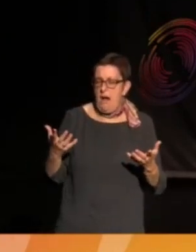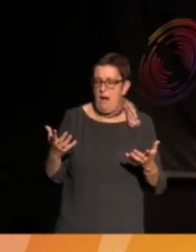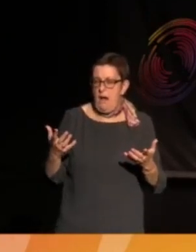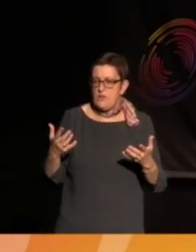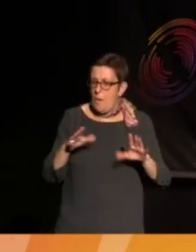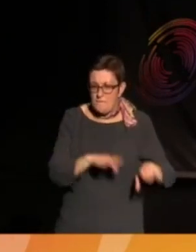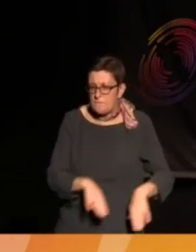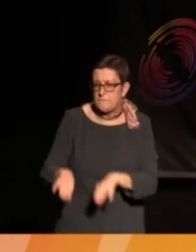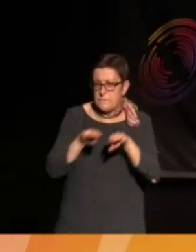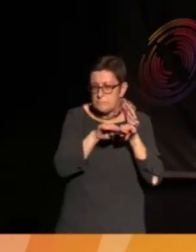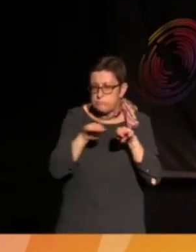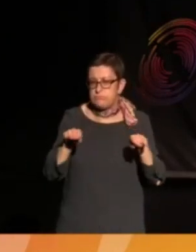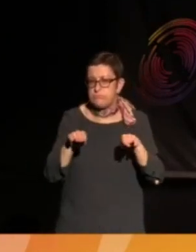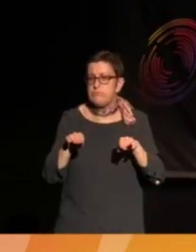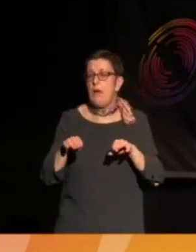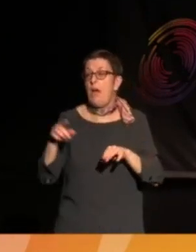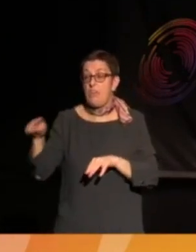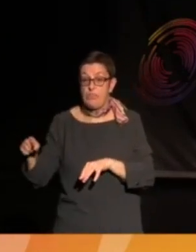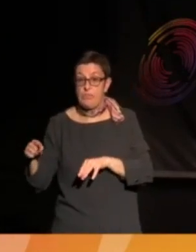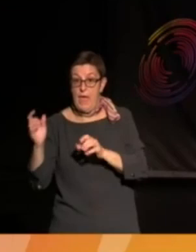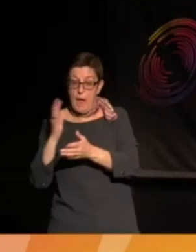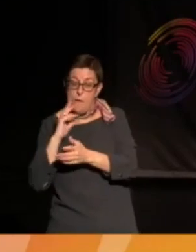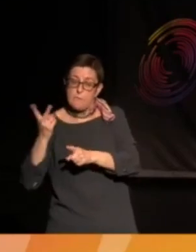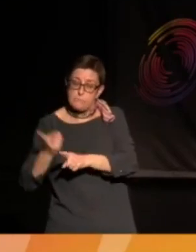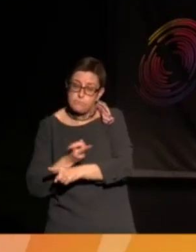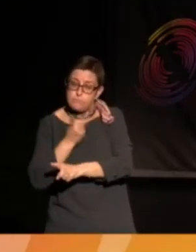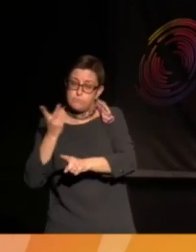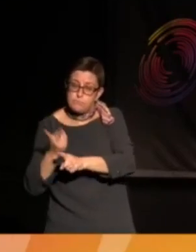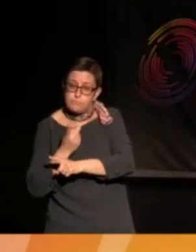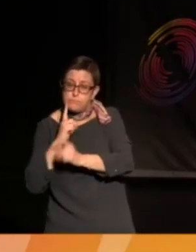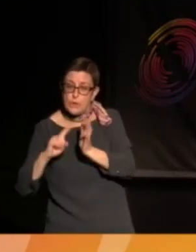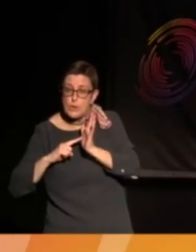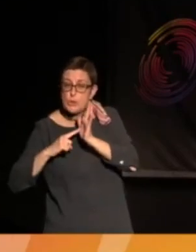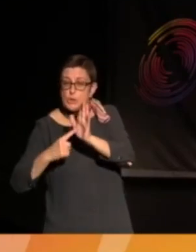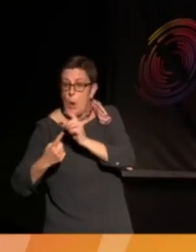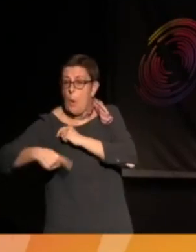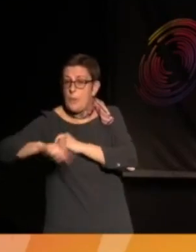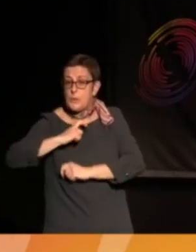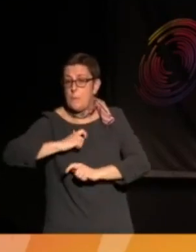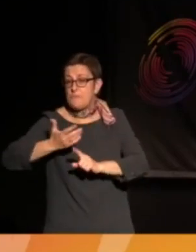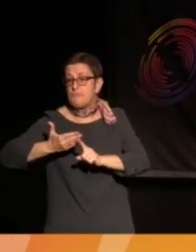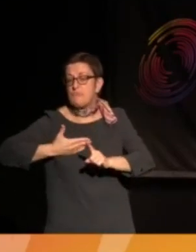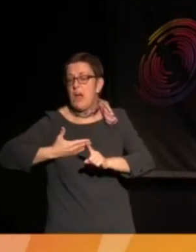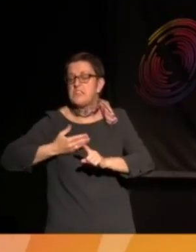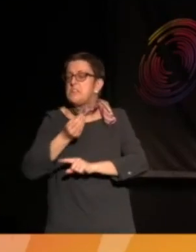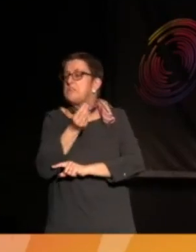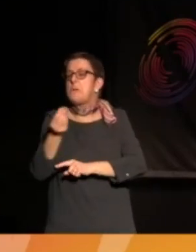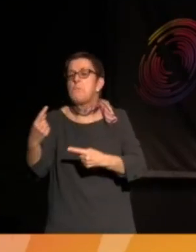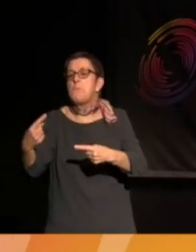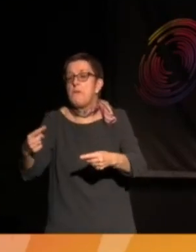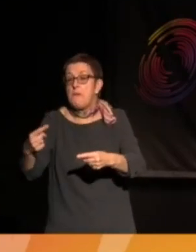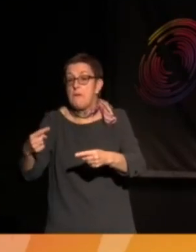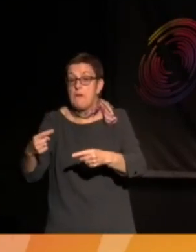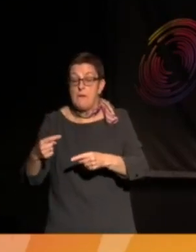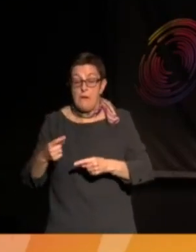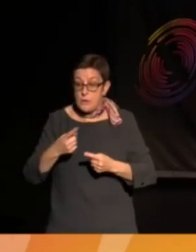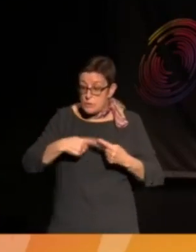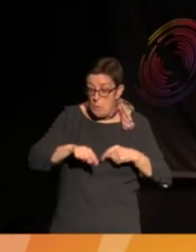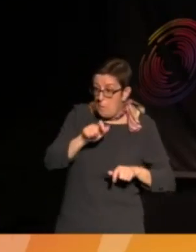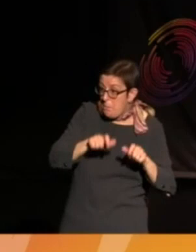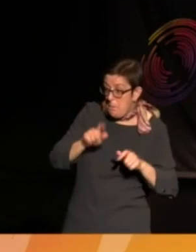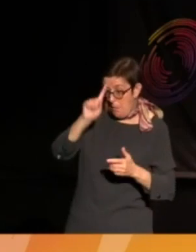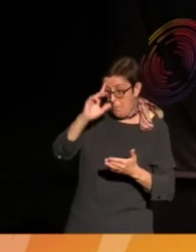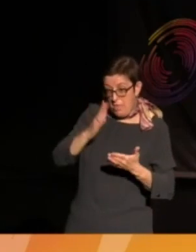doing the majority down. That's the way that they constantly portray it. And the truth of the matter is, they have undermined public support for human